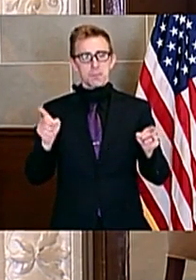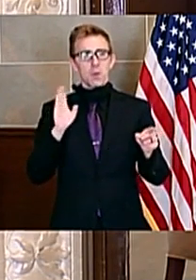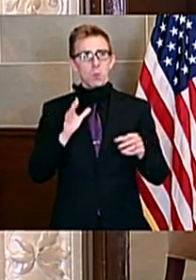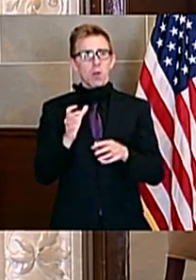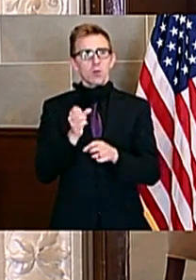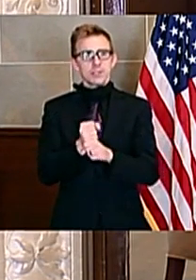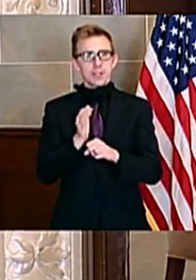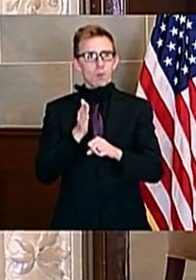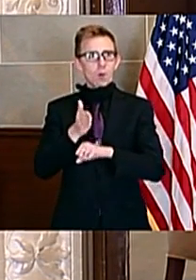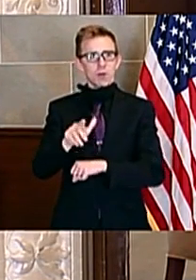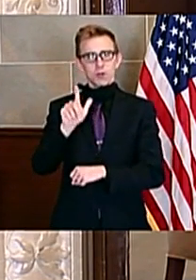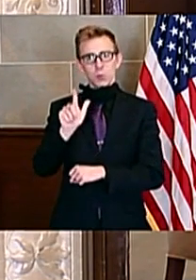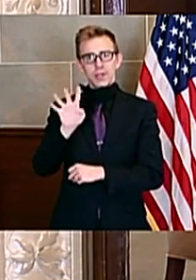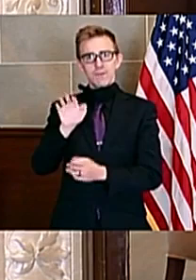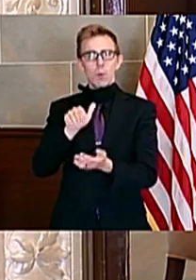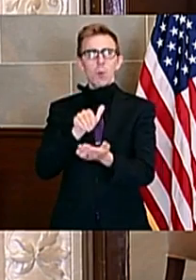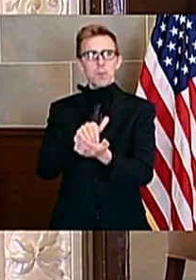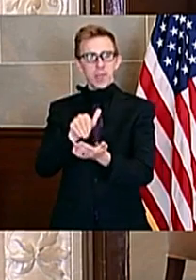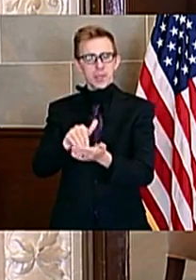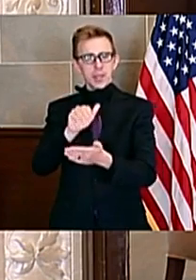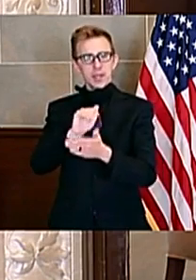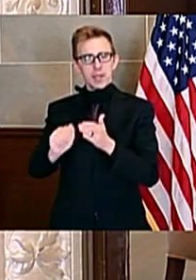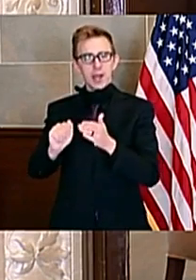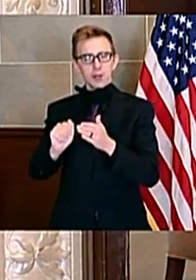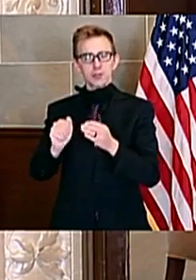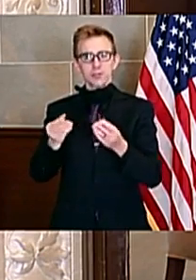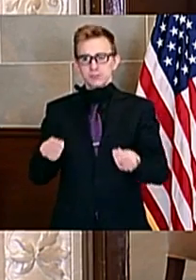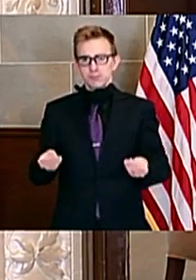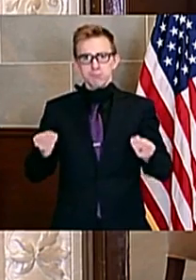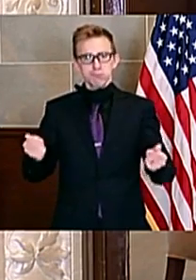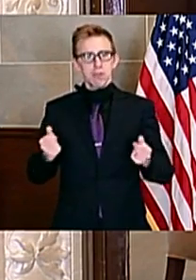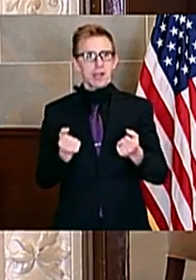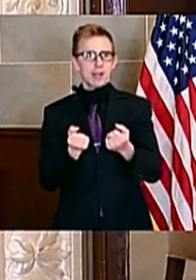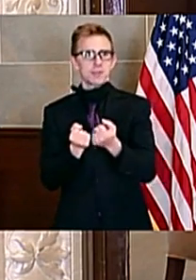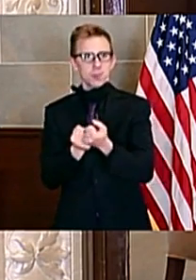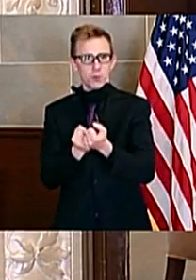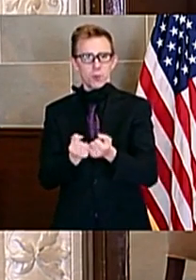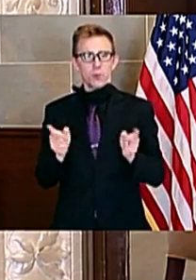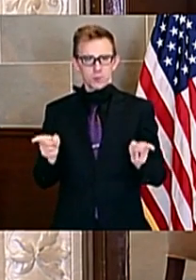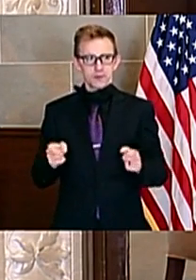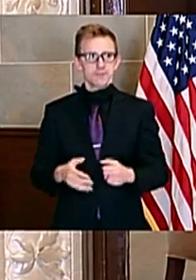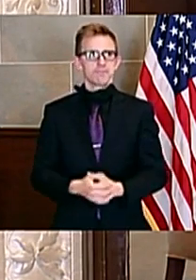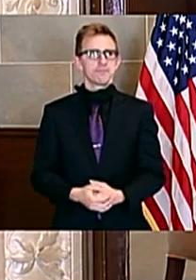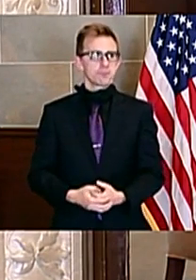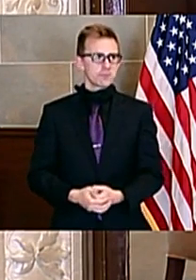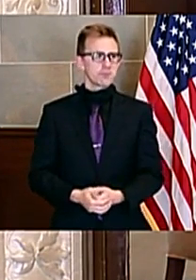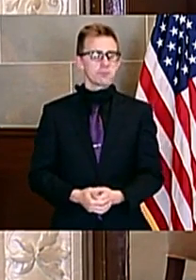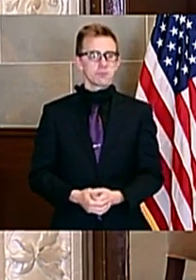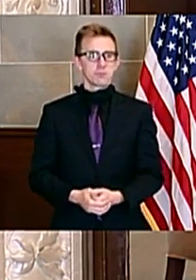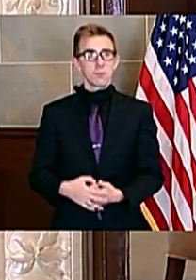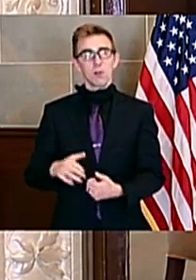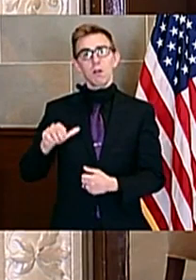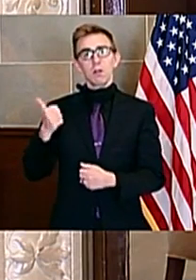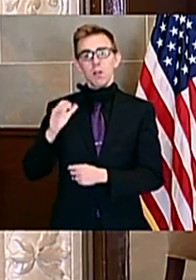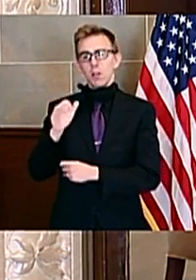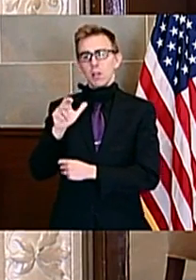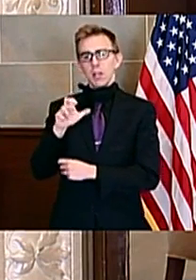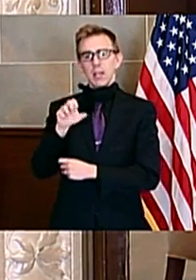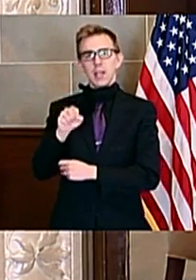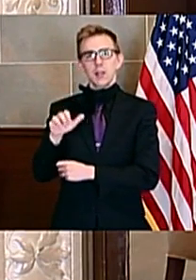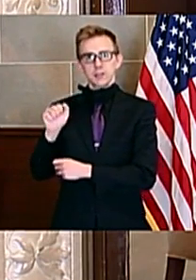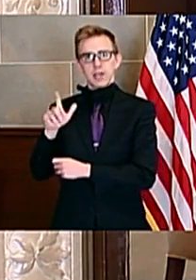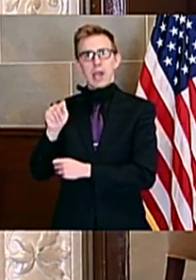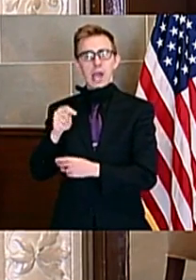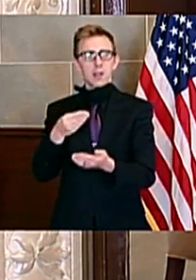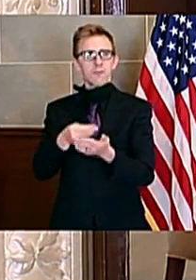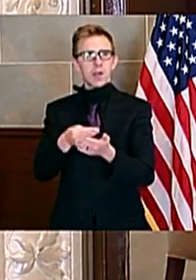$24 million in additional assistance. Another area the CARES Act funding